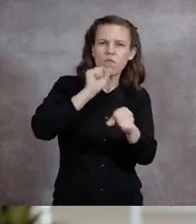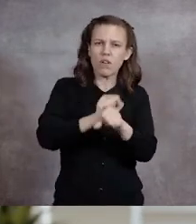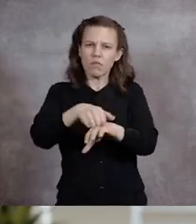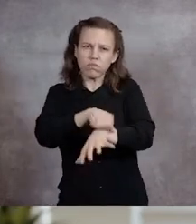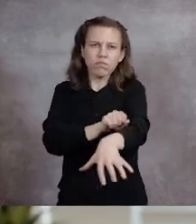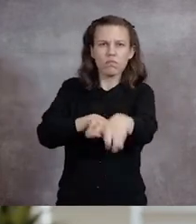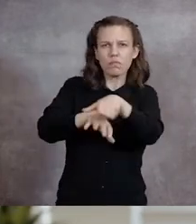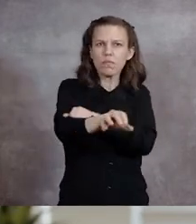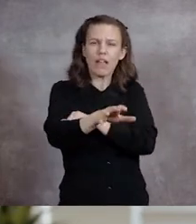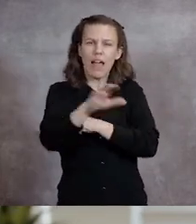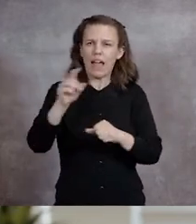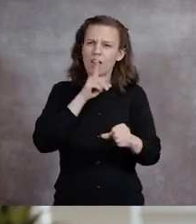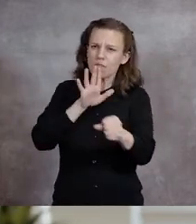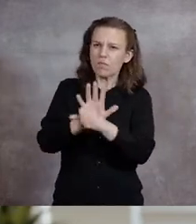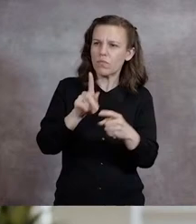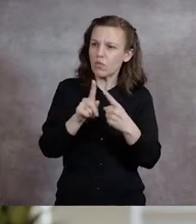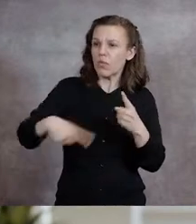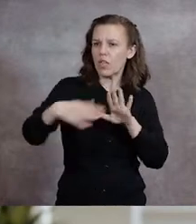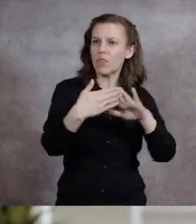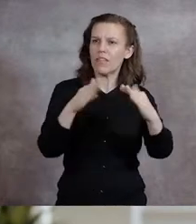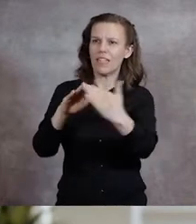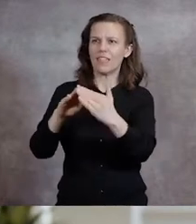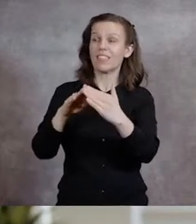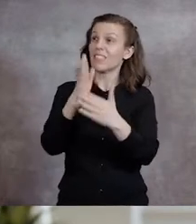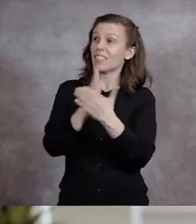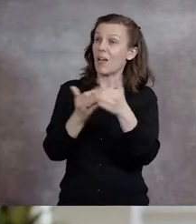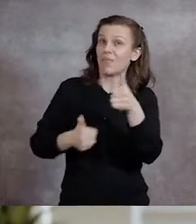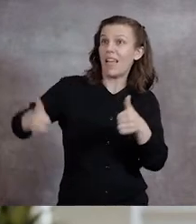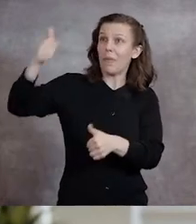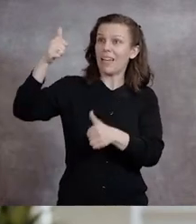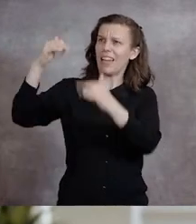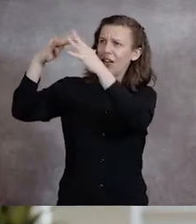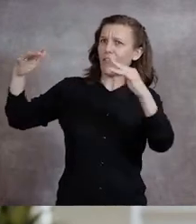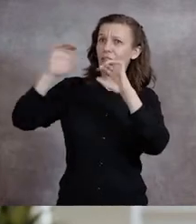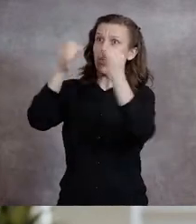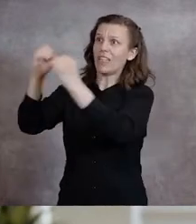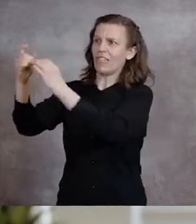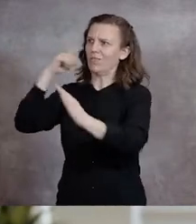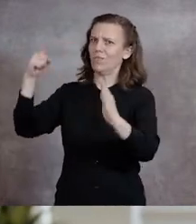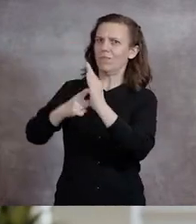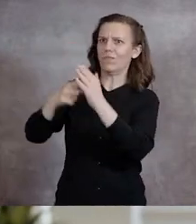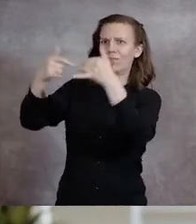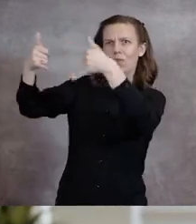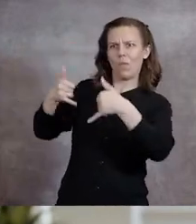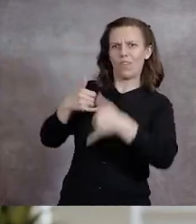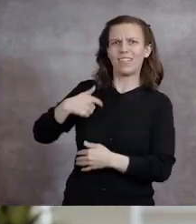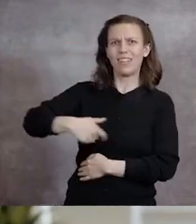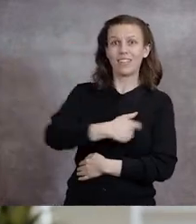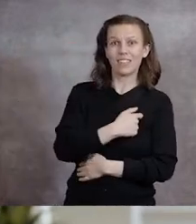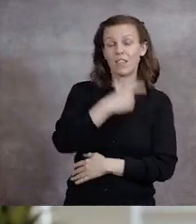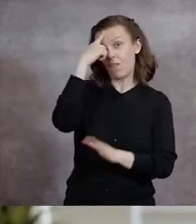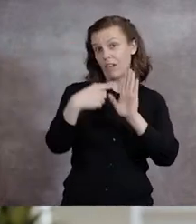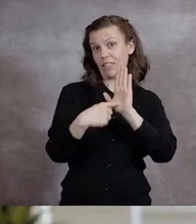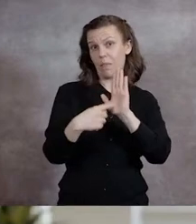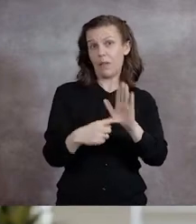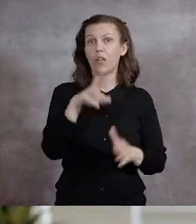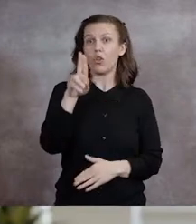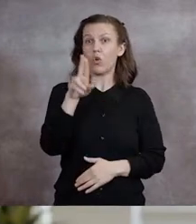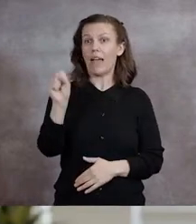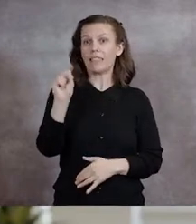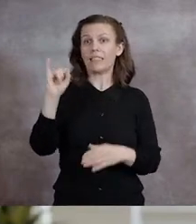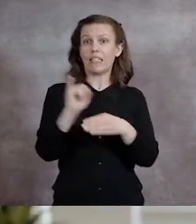commitment to our community has earned us national recognition from some eminent and diverse organizations. For instance,